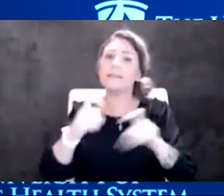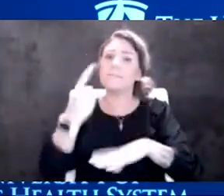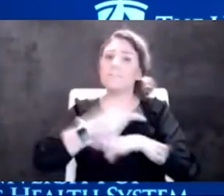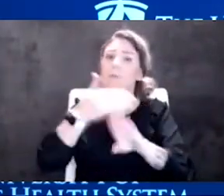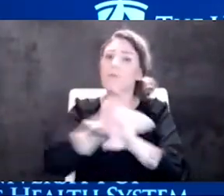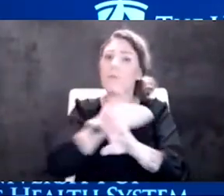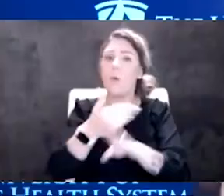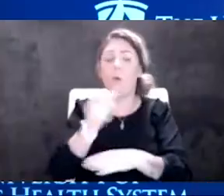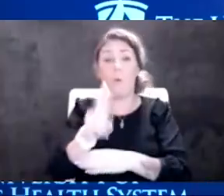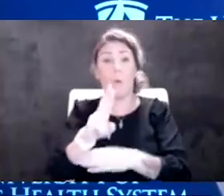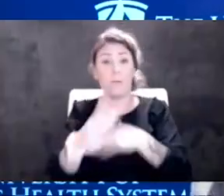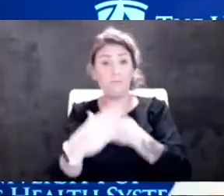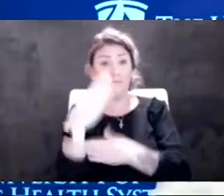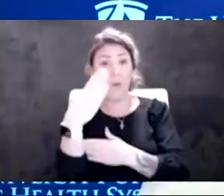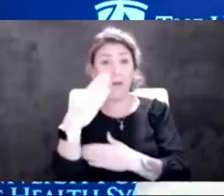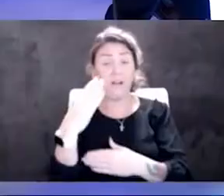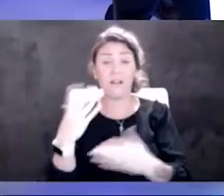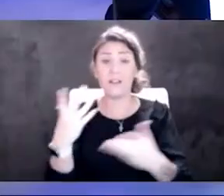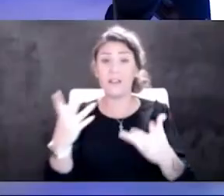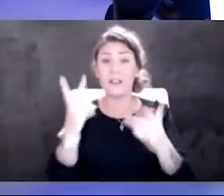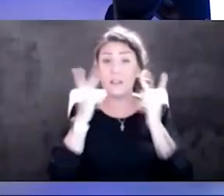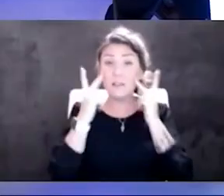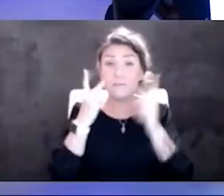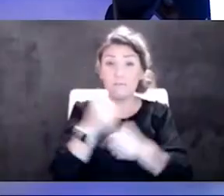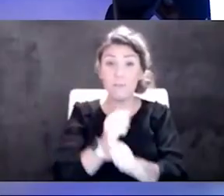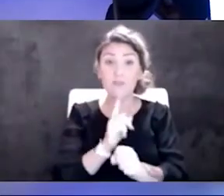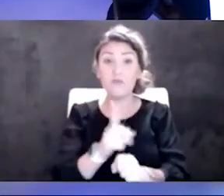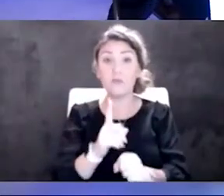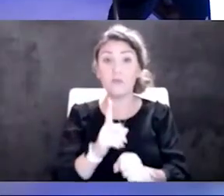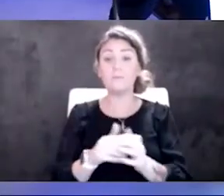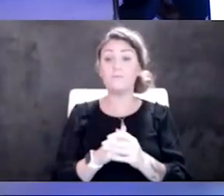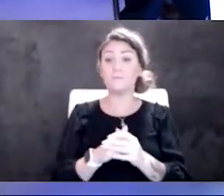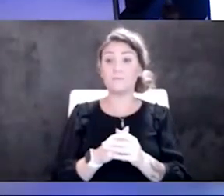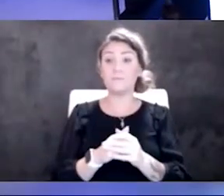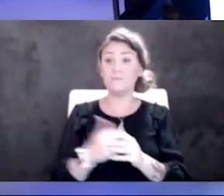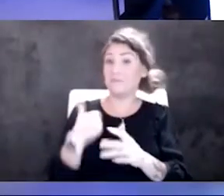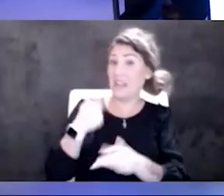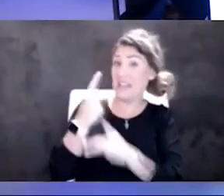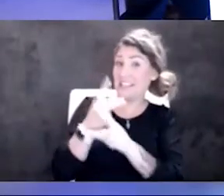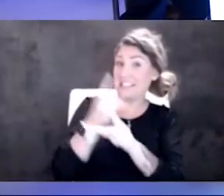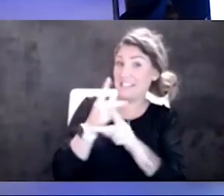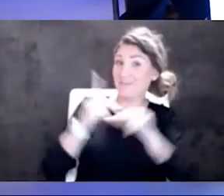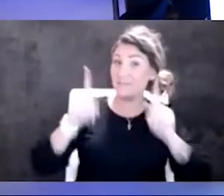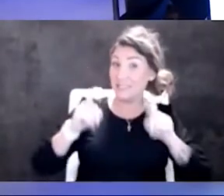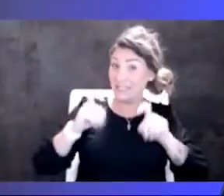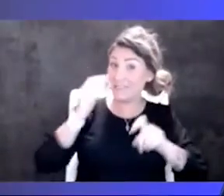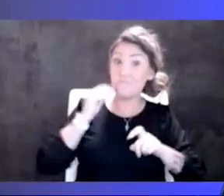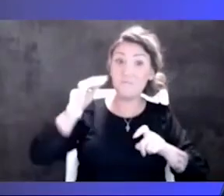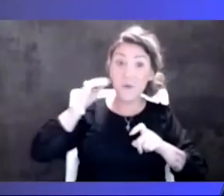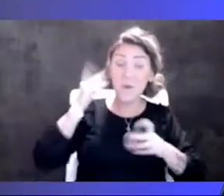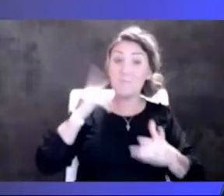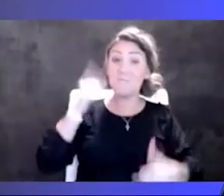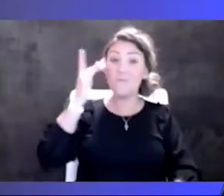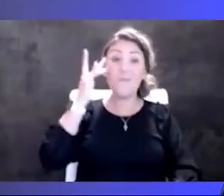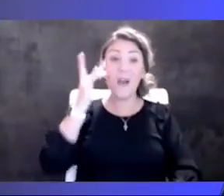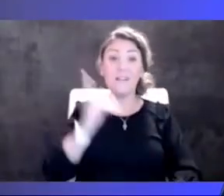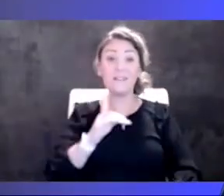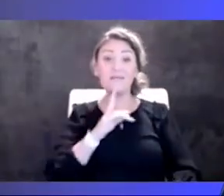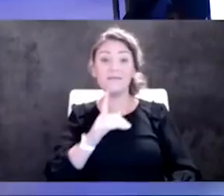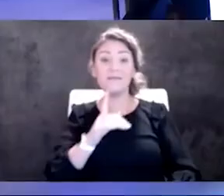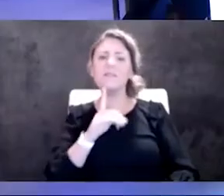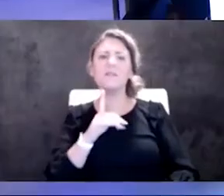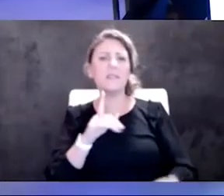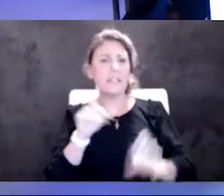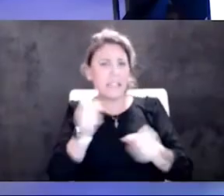the morning of or something. And let's just be sure. Yep. I mean, I keep, I keep a stash at home because it's a really easy thing. if I can't find any?